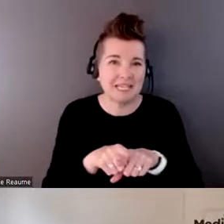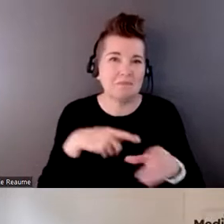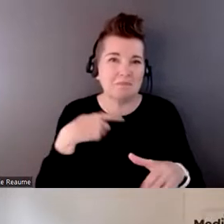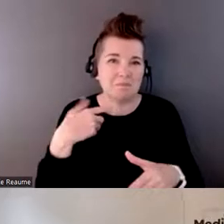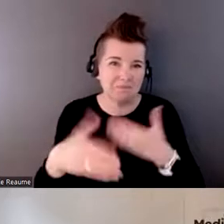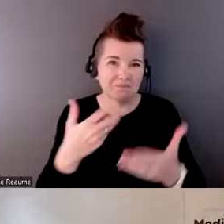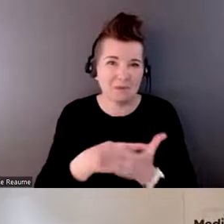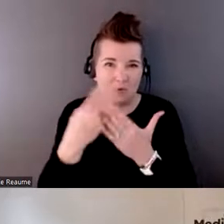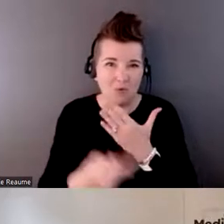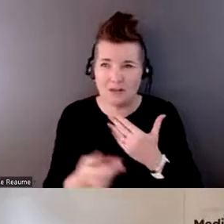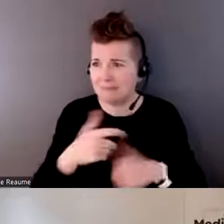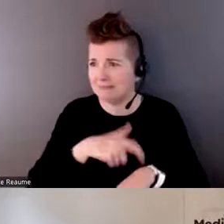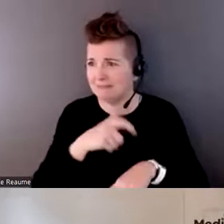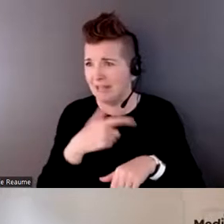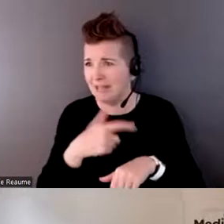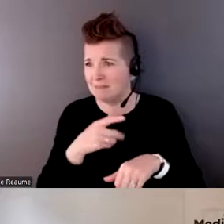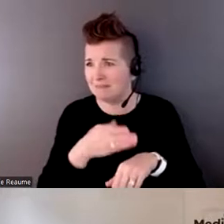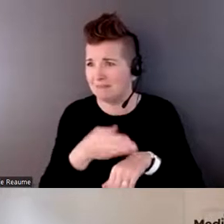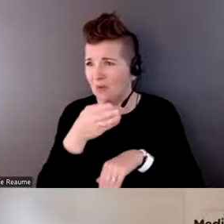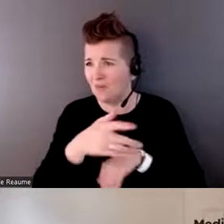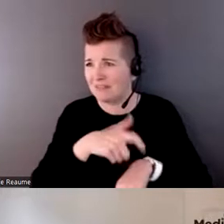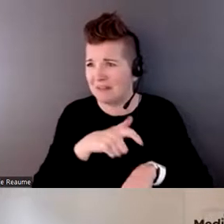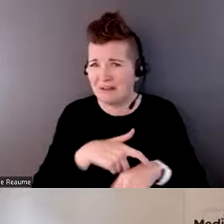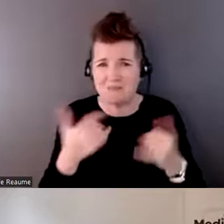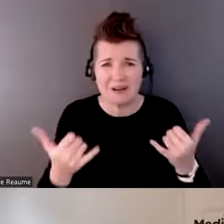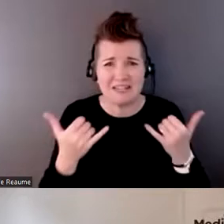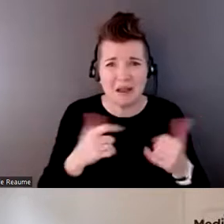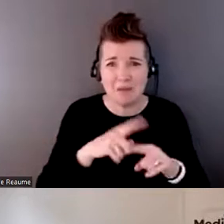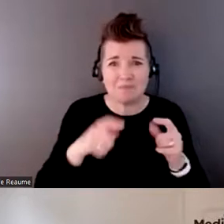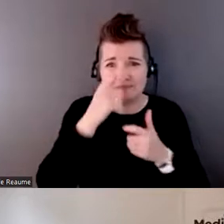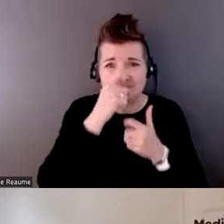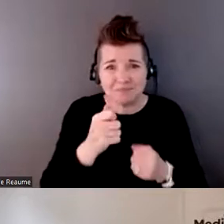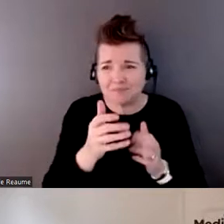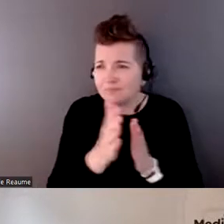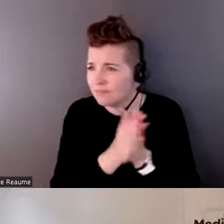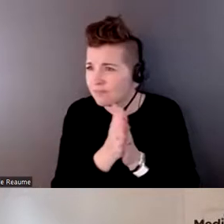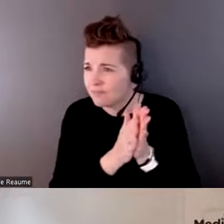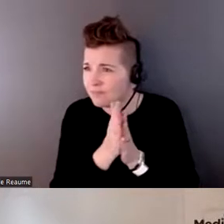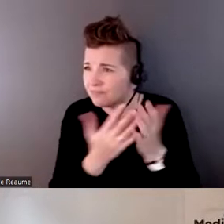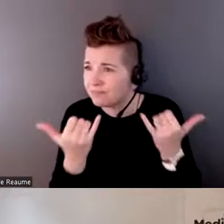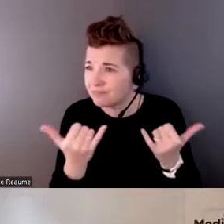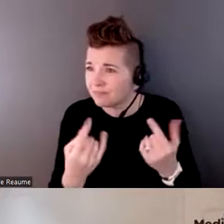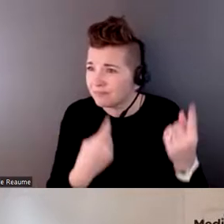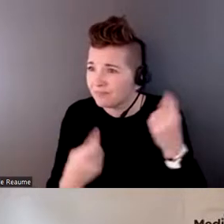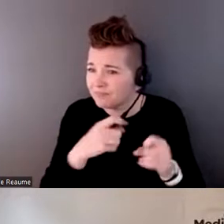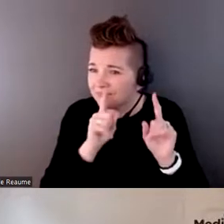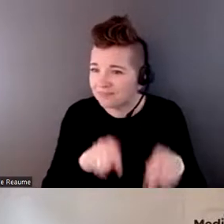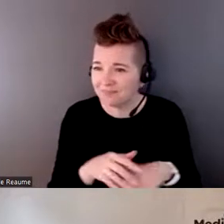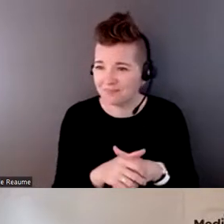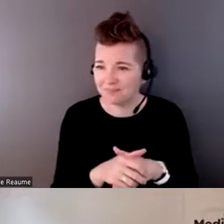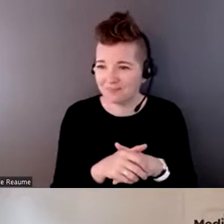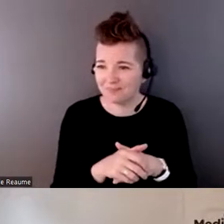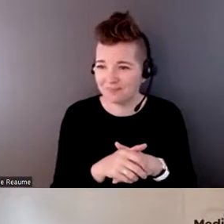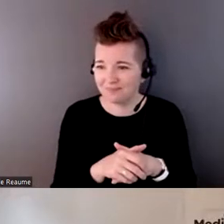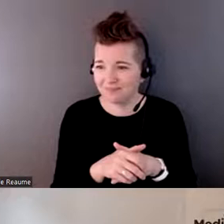sorry, we went a bit over time, but that was really interesting. So let's see if what we have in the Q&A. Oh,